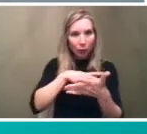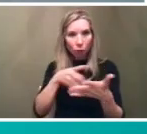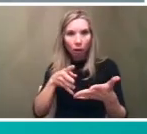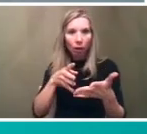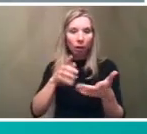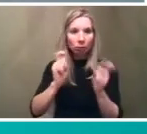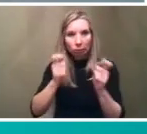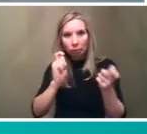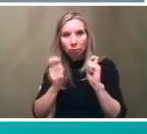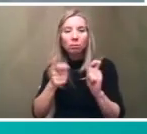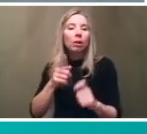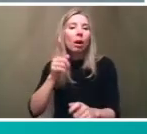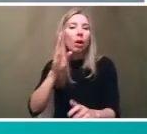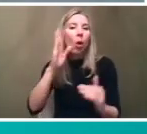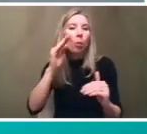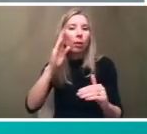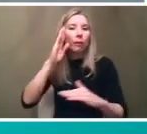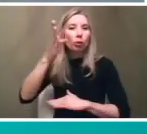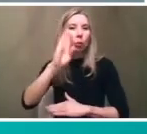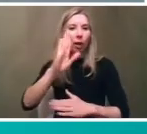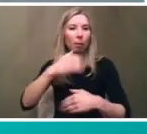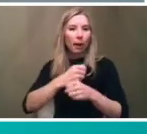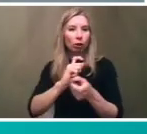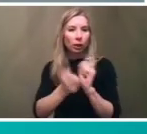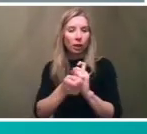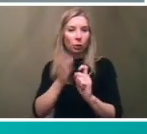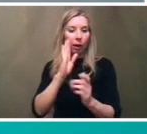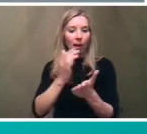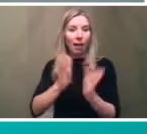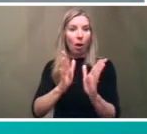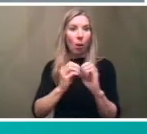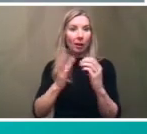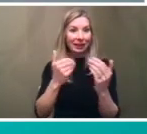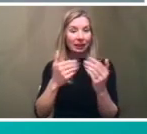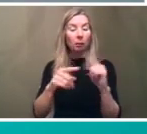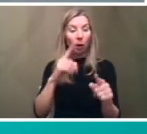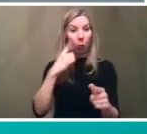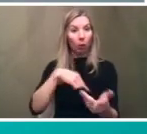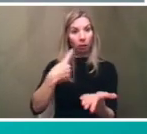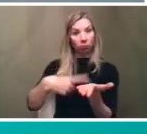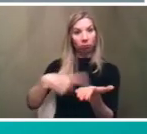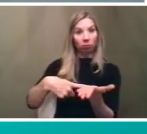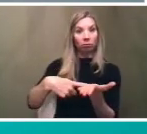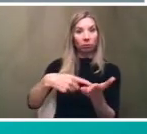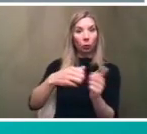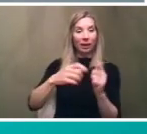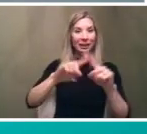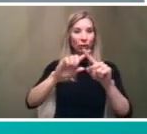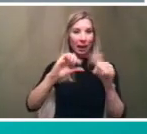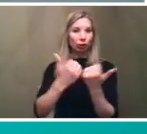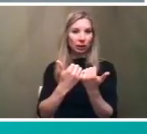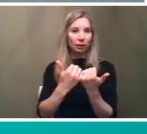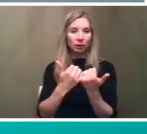changes in the future um that that make that a little bit easier but but you know we are talking we are talking to those groups as well so they're